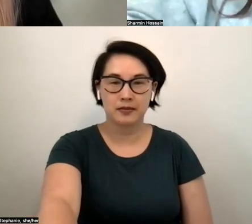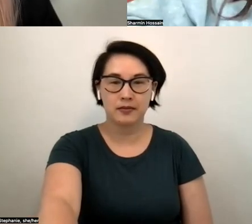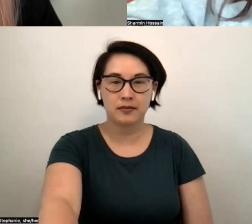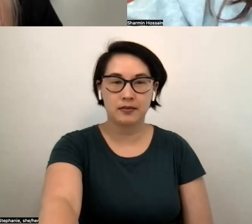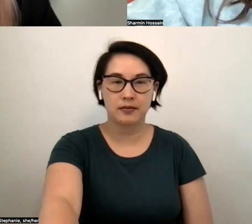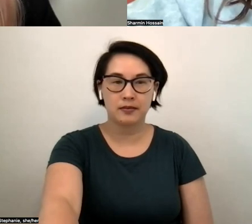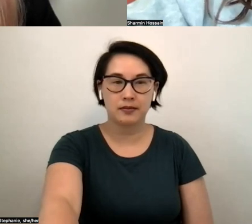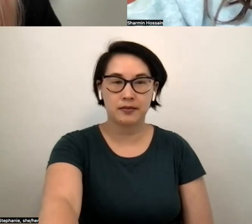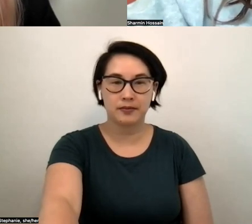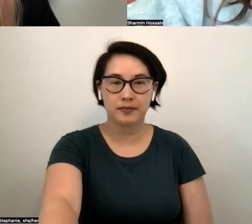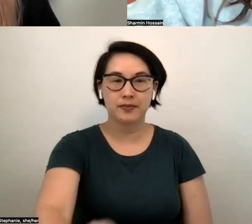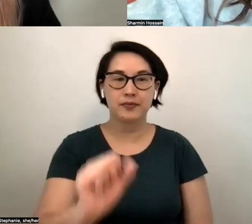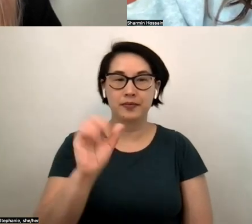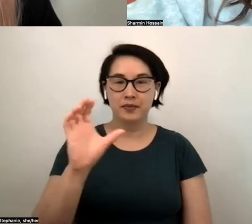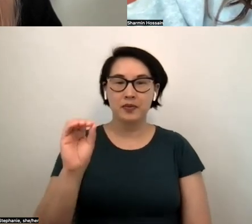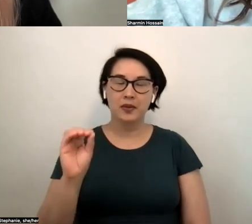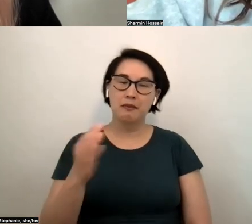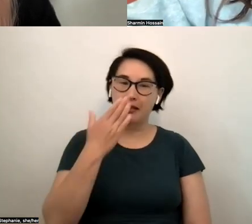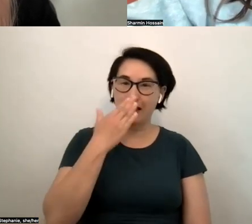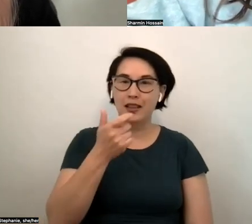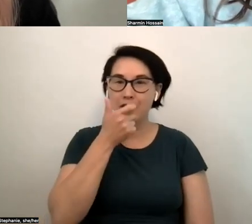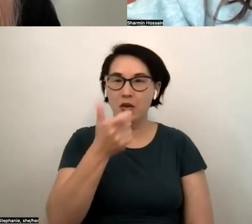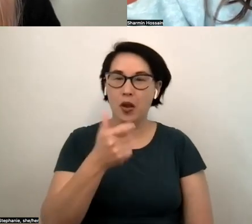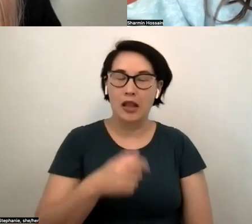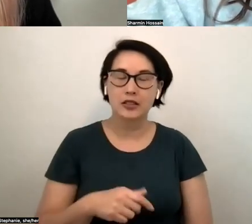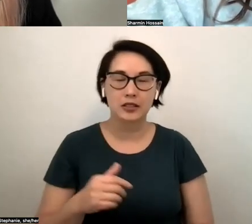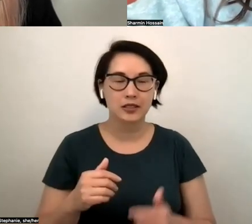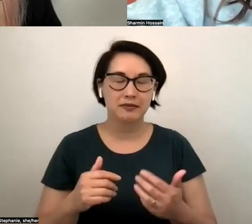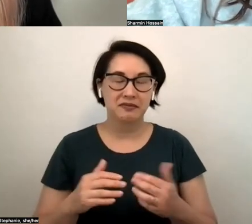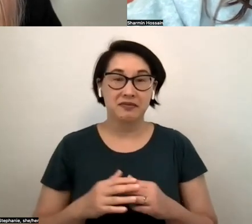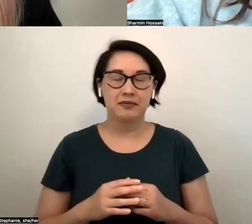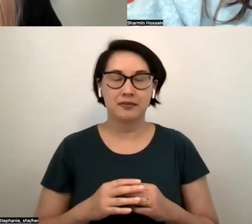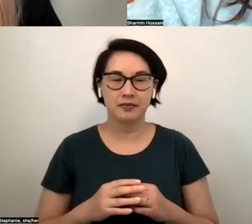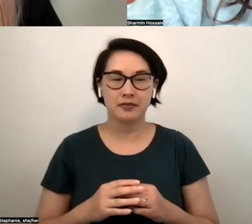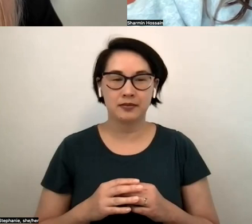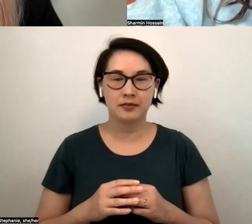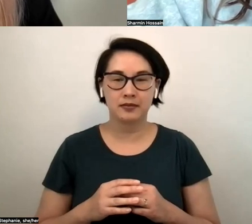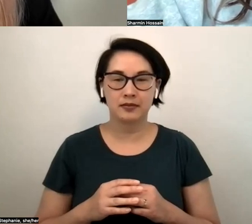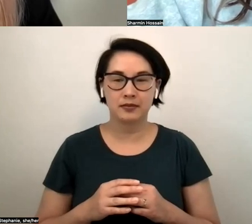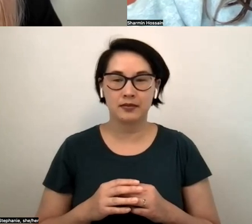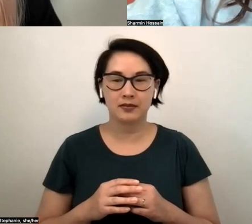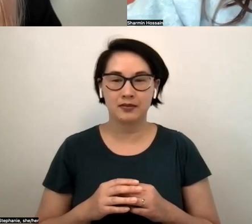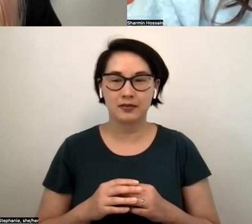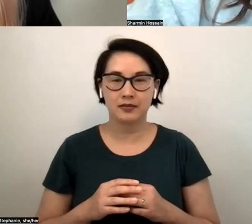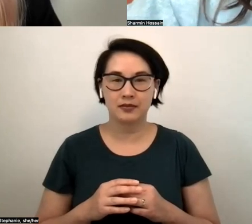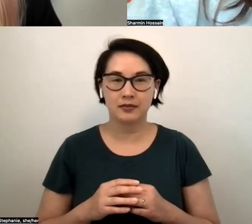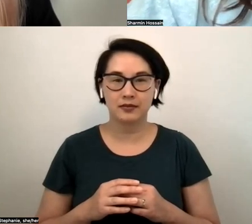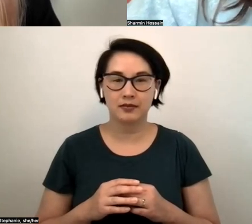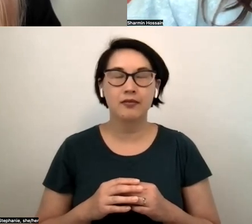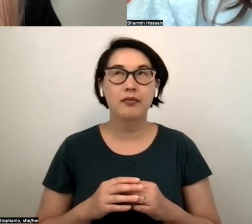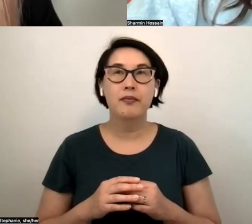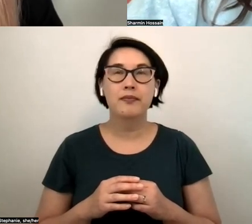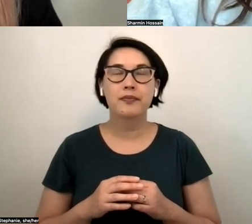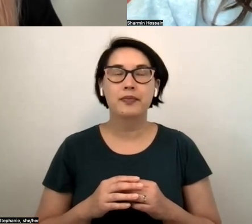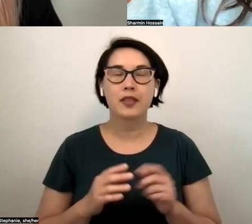well thank you for watching i know it's kind of a it's one of the toughest well